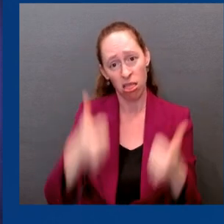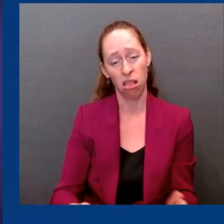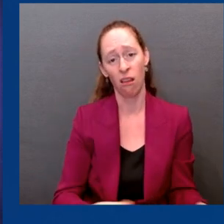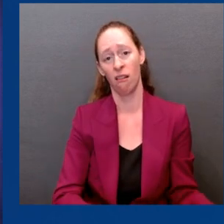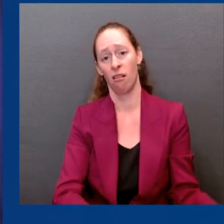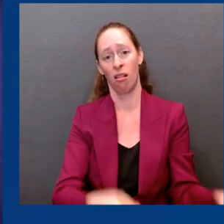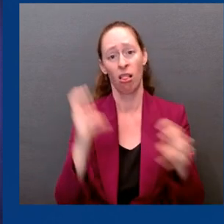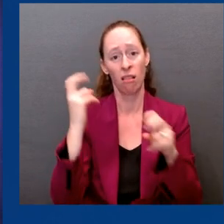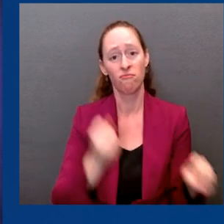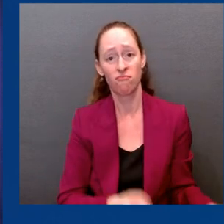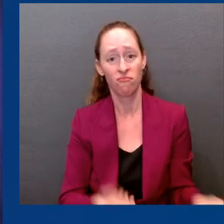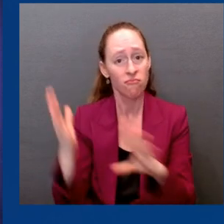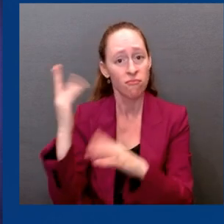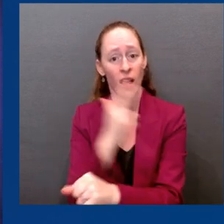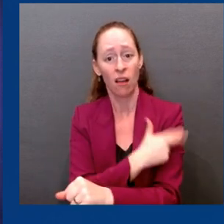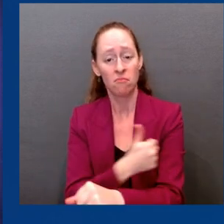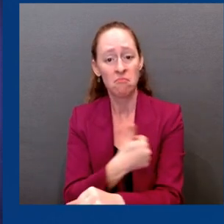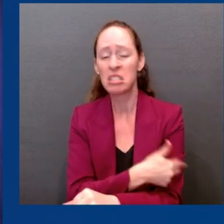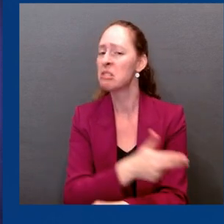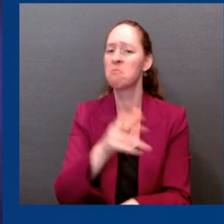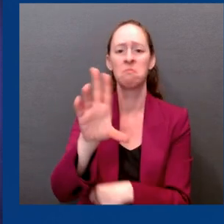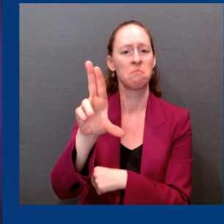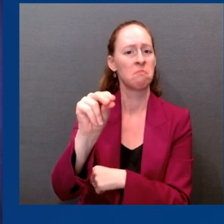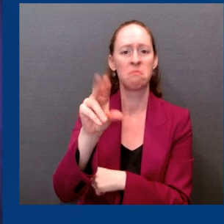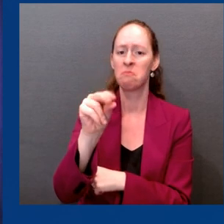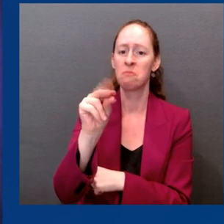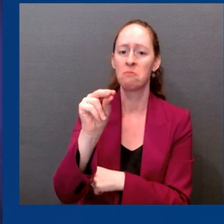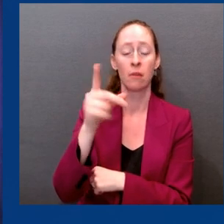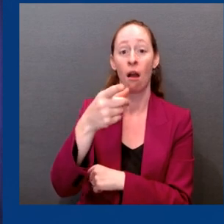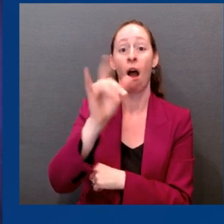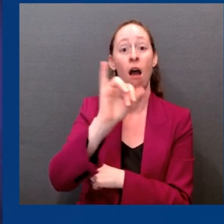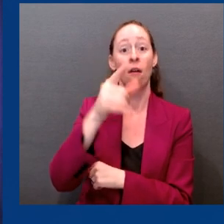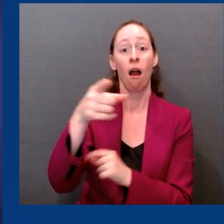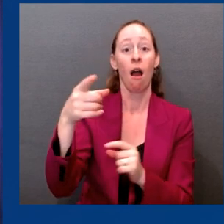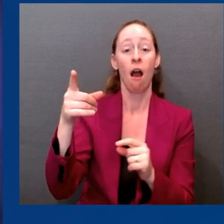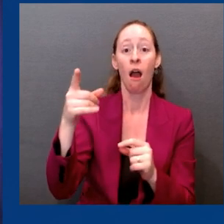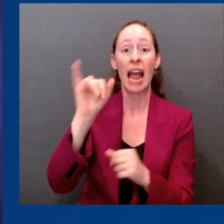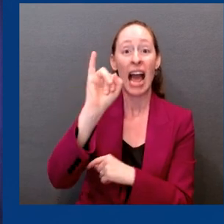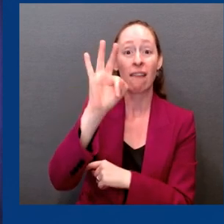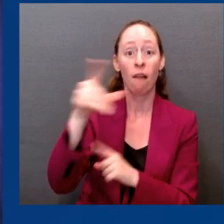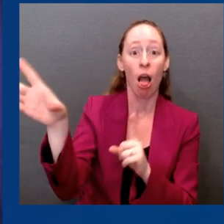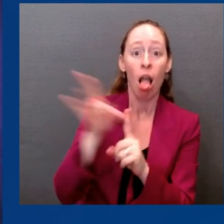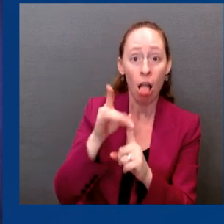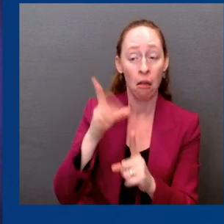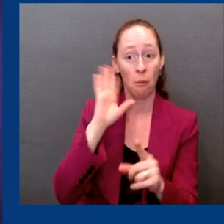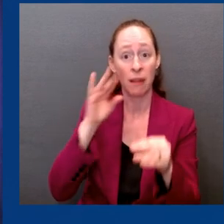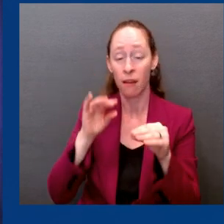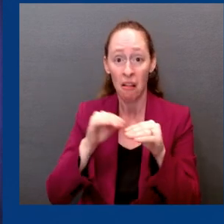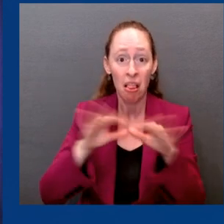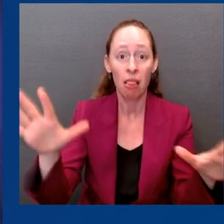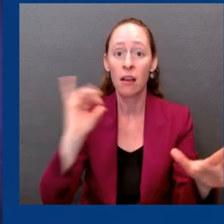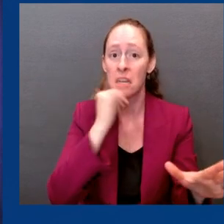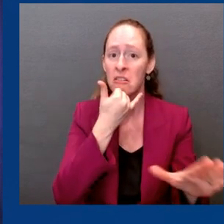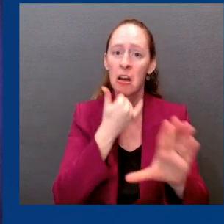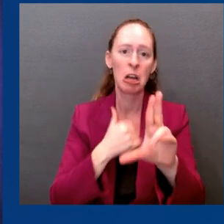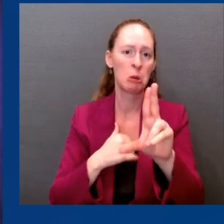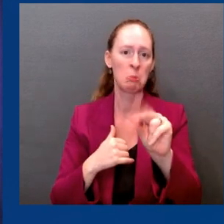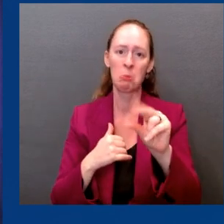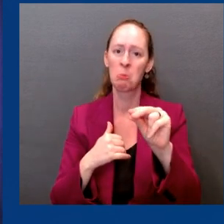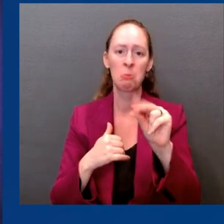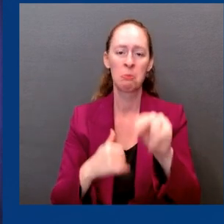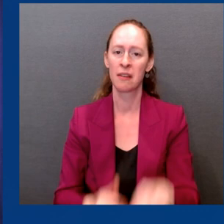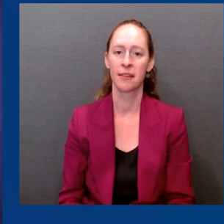as Dr. Fauci said, this also marks a significant progress in terms of our ability to protect people